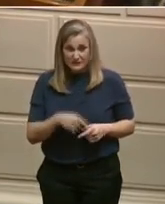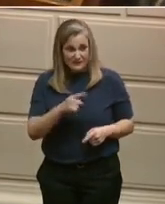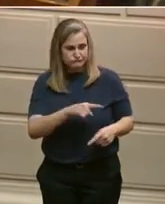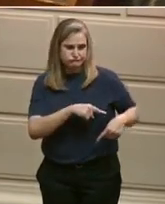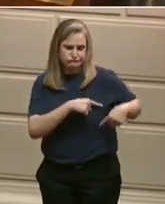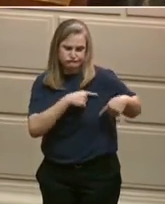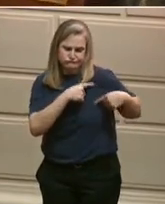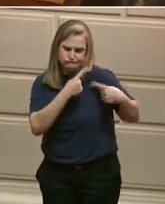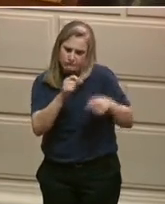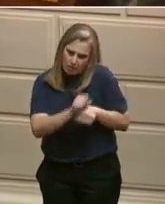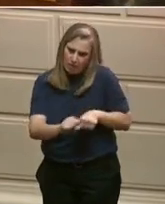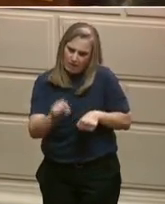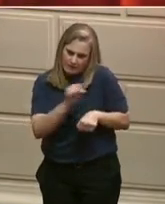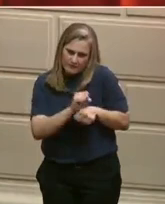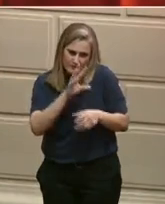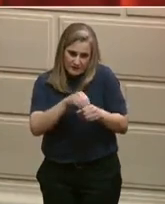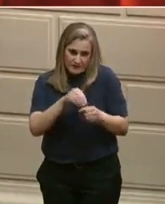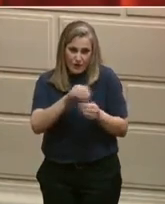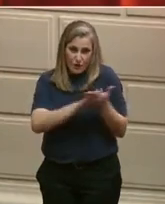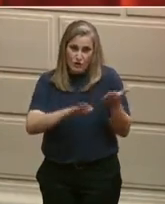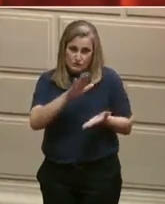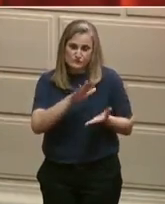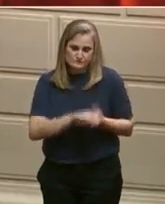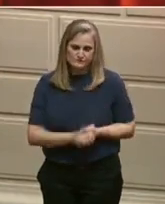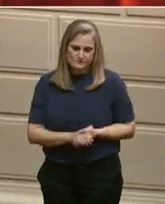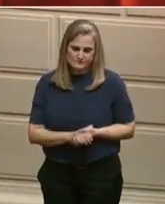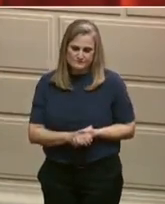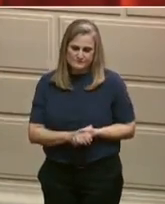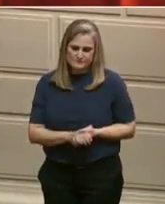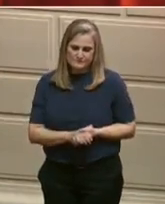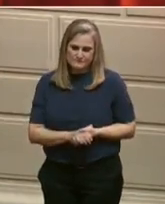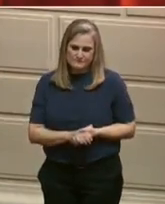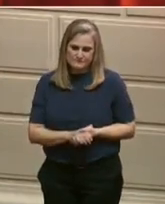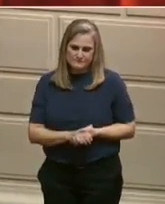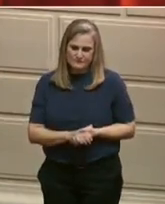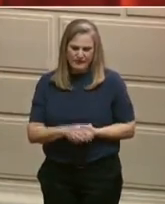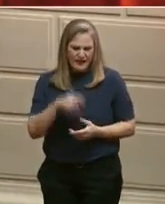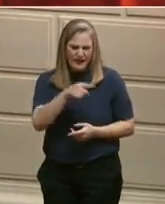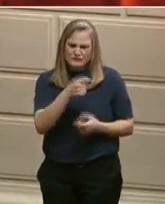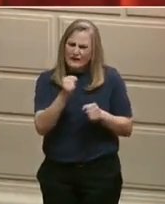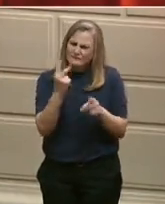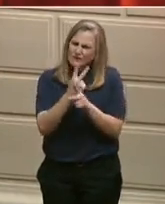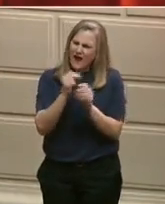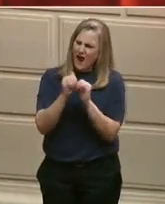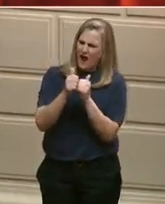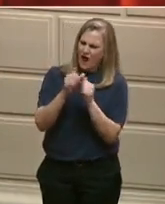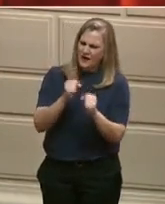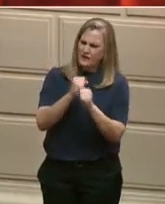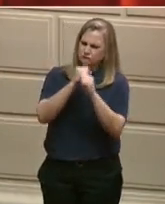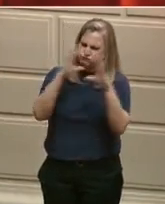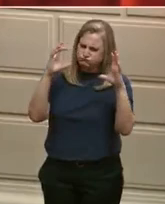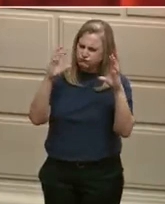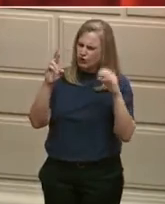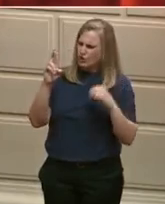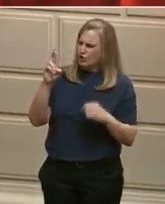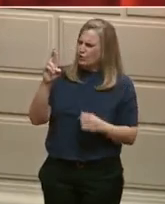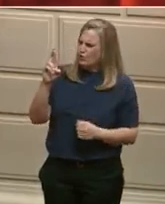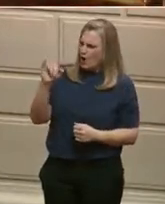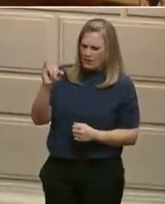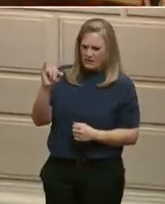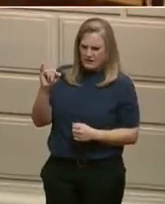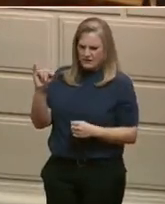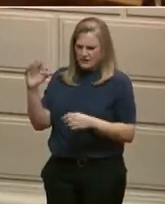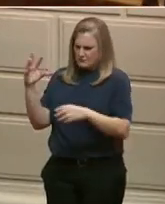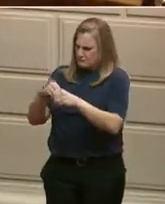those in higher ed. And he's reimagining our state schools, Rhode Island College, CCRI, and URI. Thank you, Shannon.